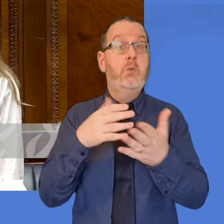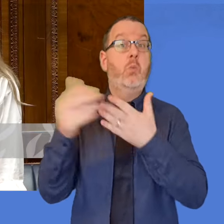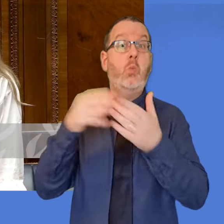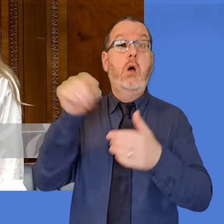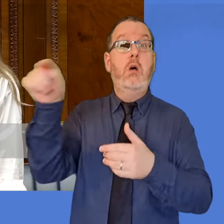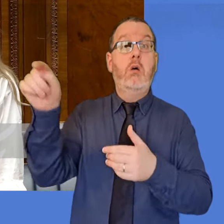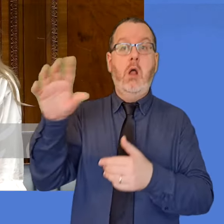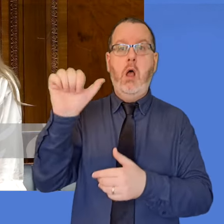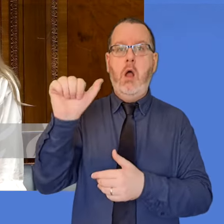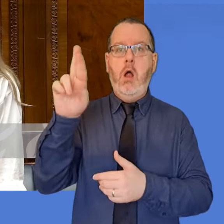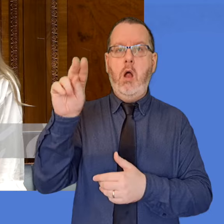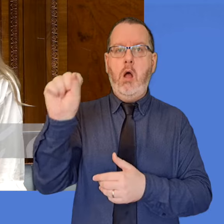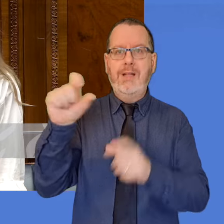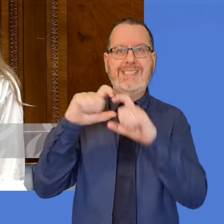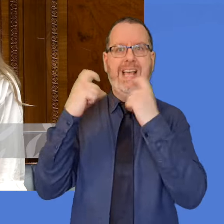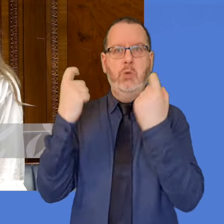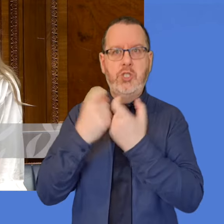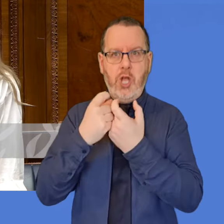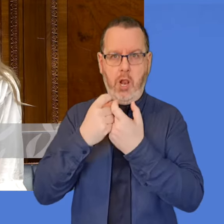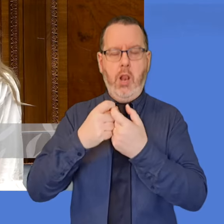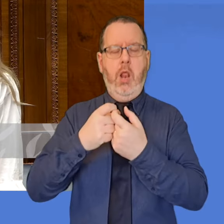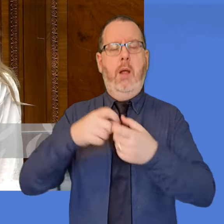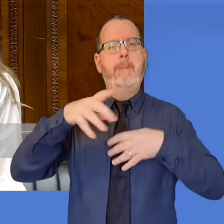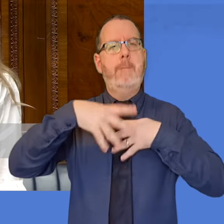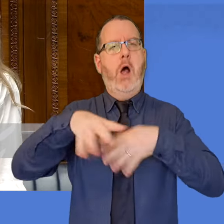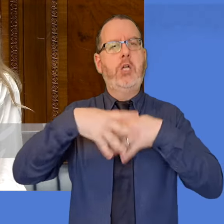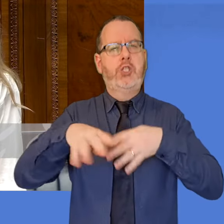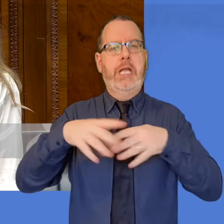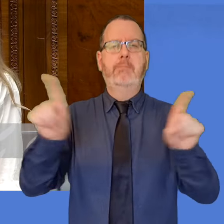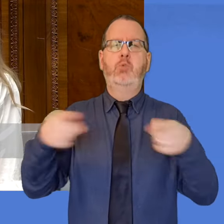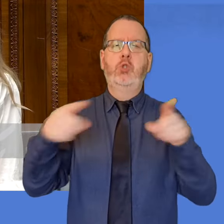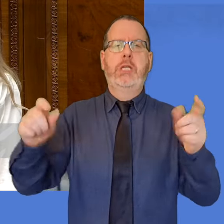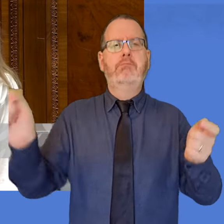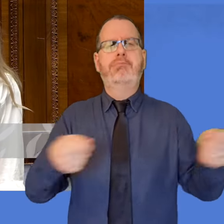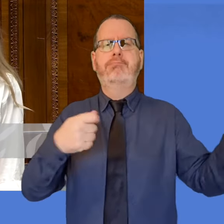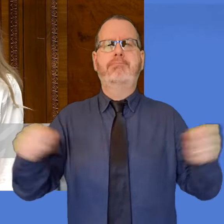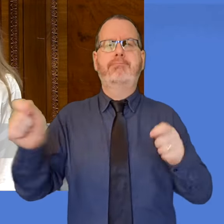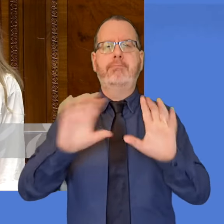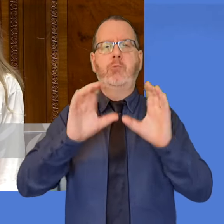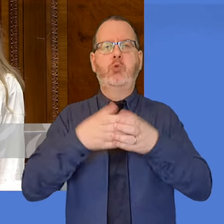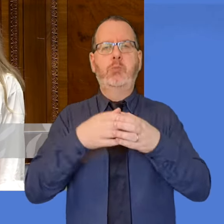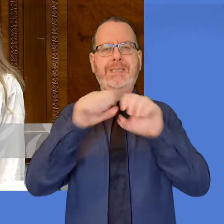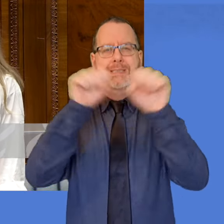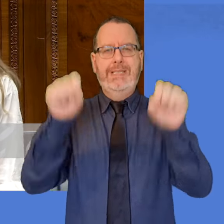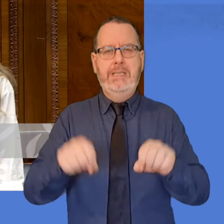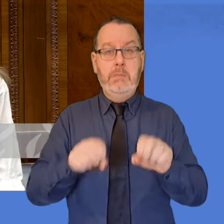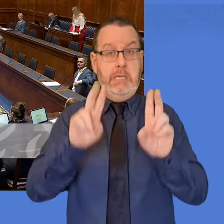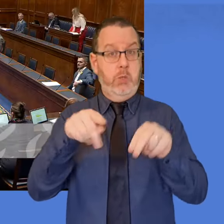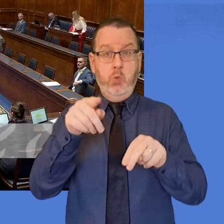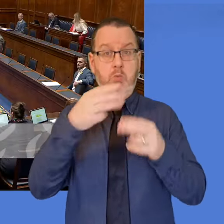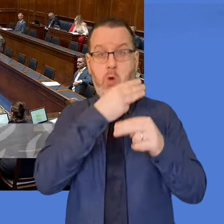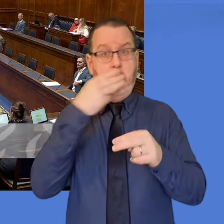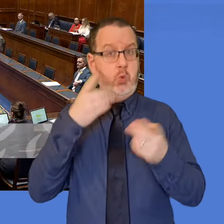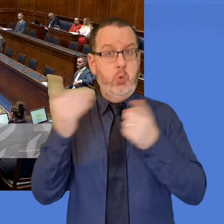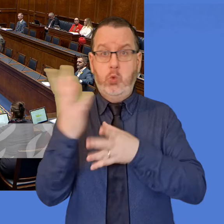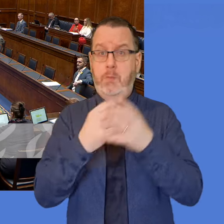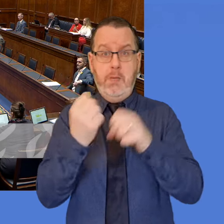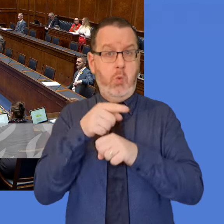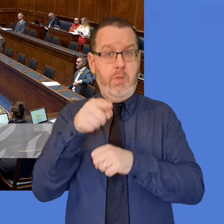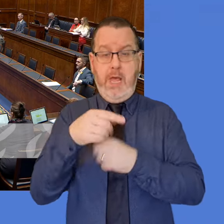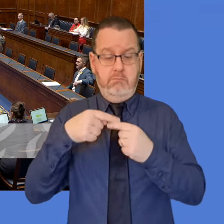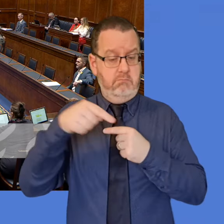the Arts Council marching band scheme, could he provide an update on funding for this financial year and also for the future? Minister,